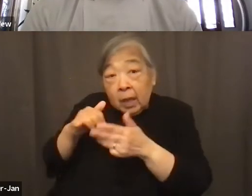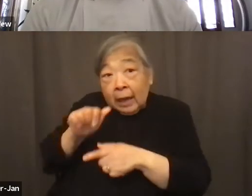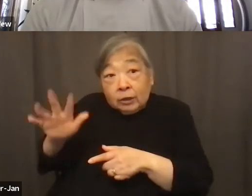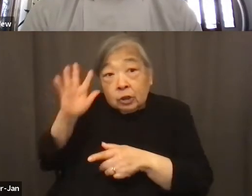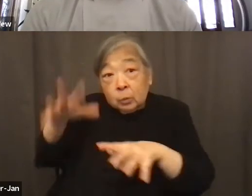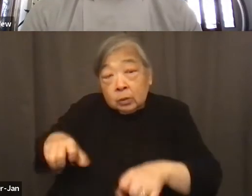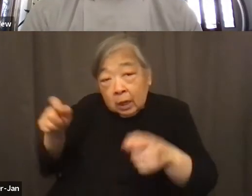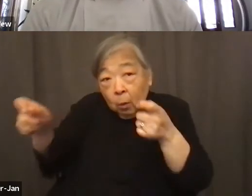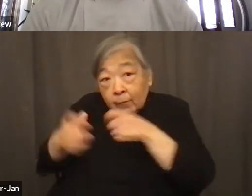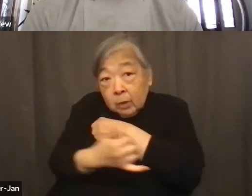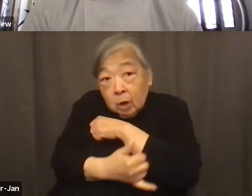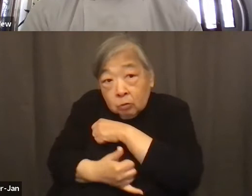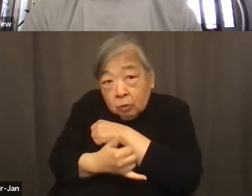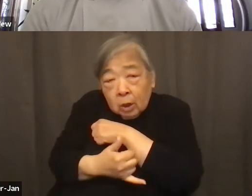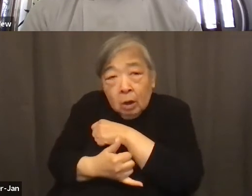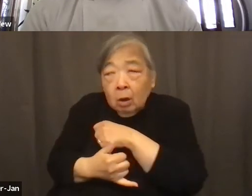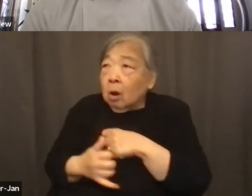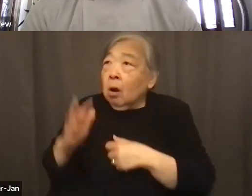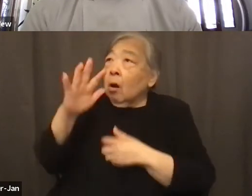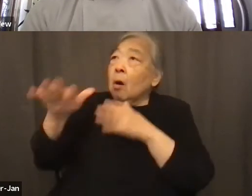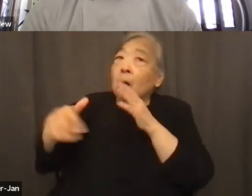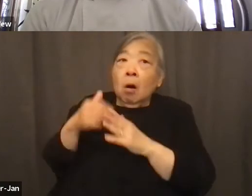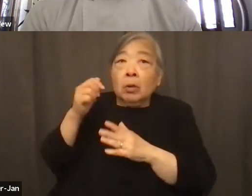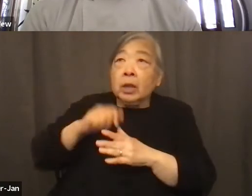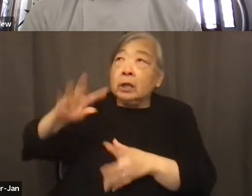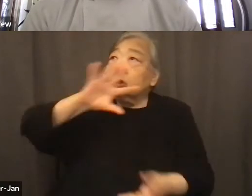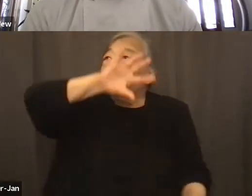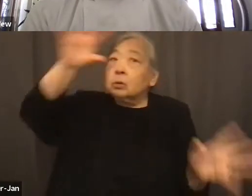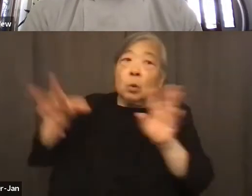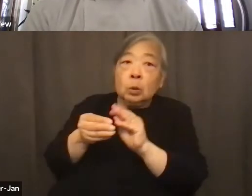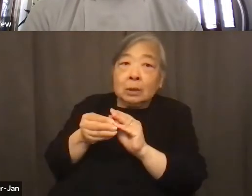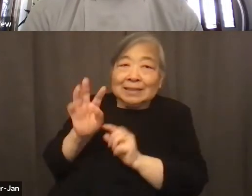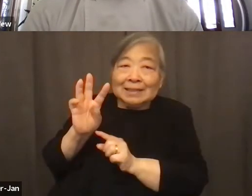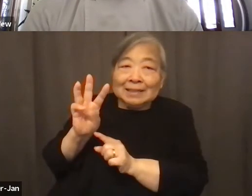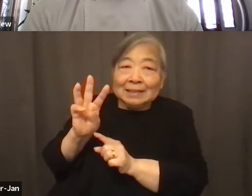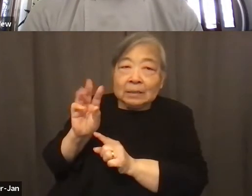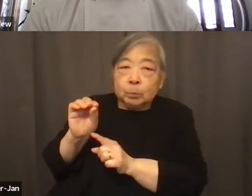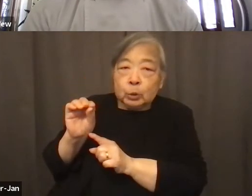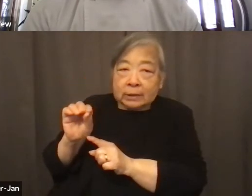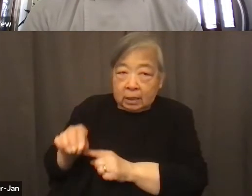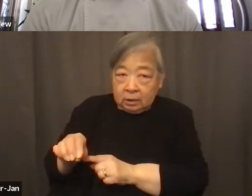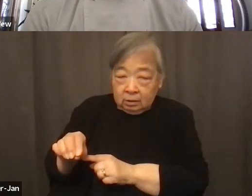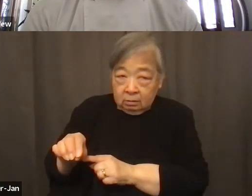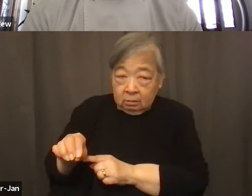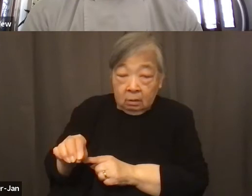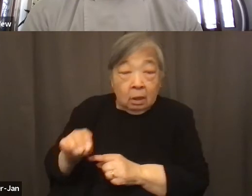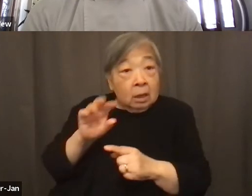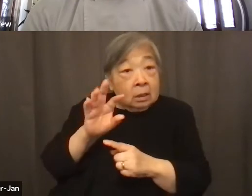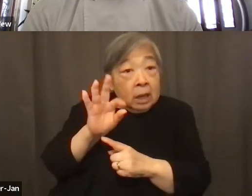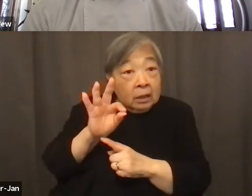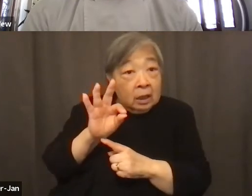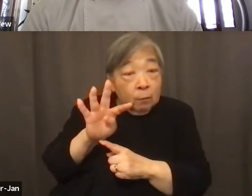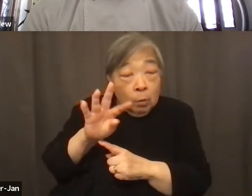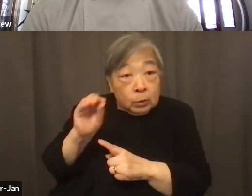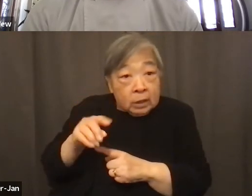All of the Asians combined is 6% for God's sake of this country. 94% of you need to speak up,